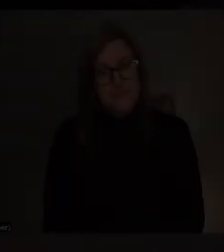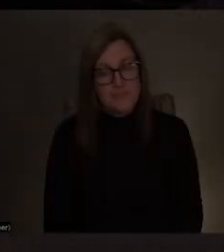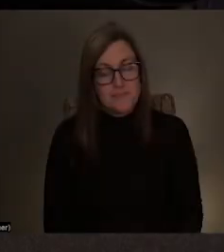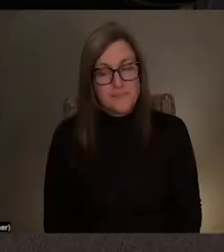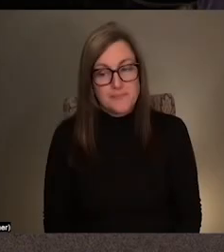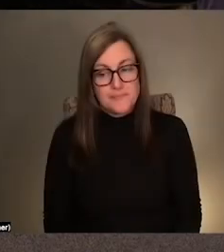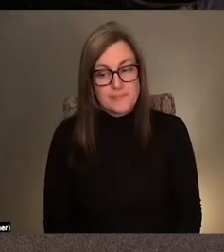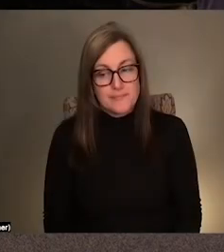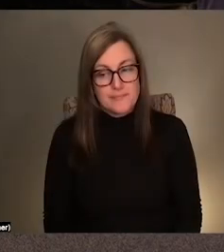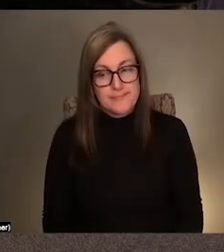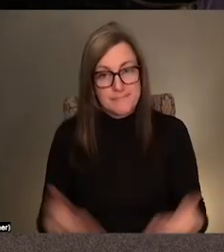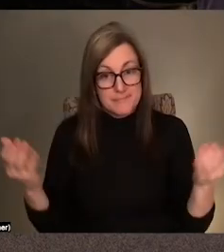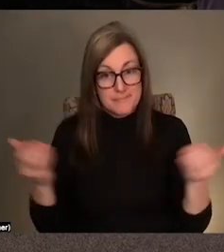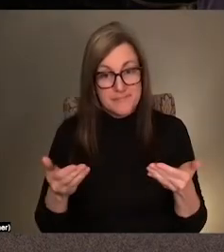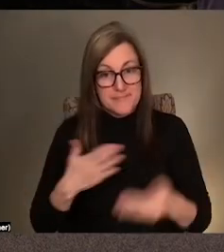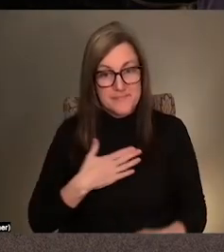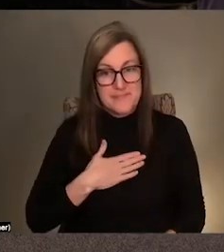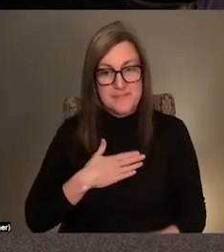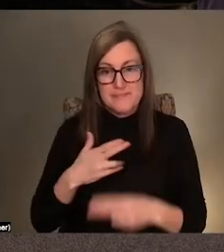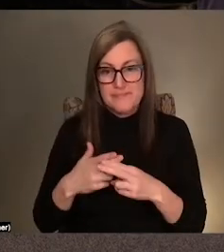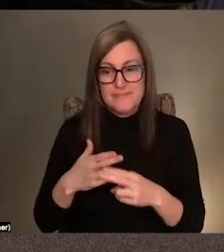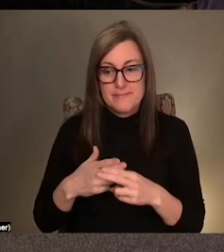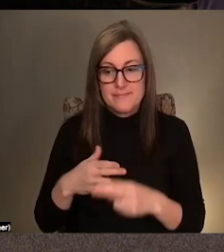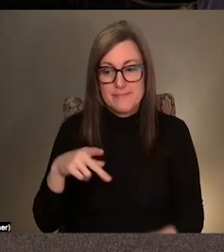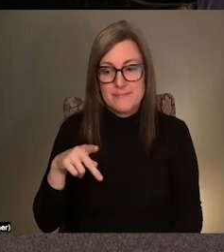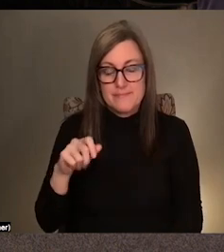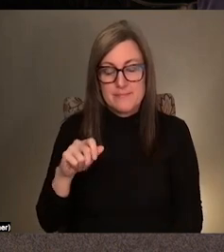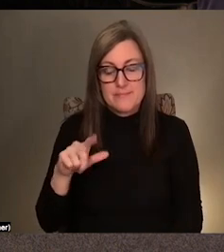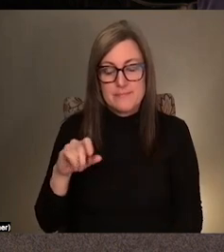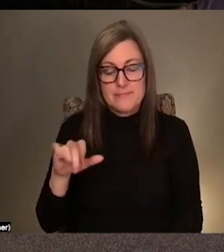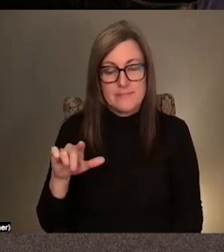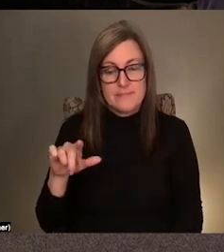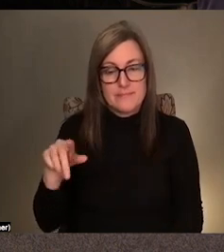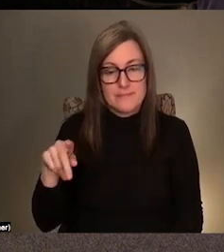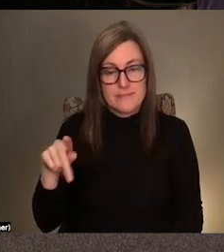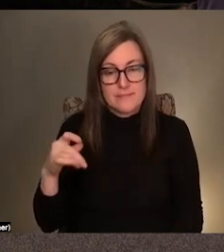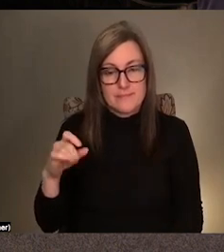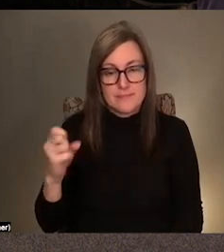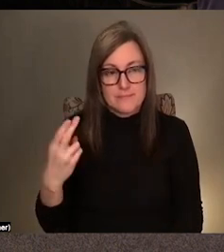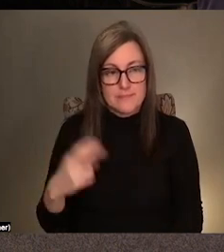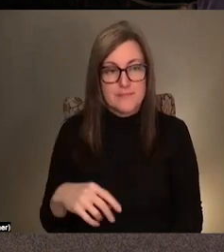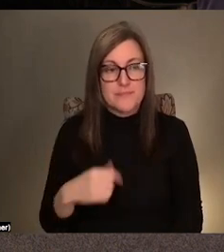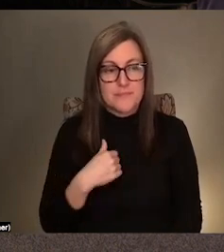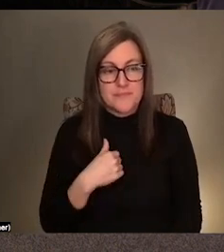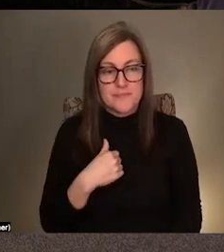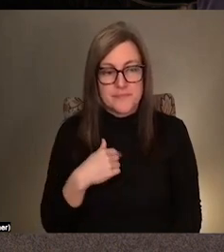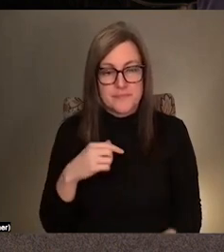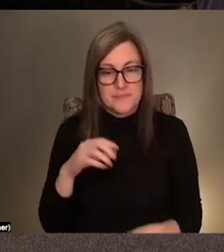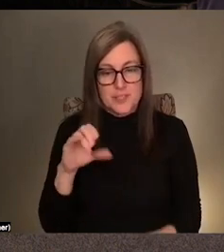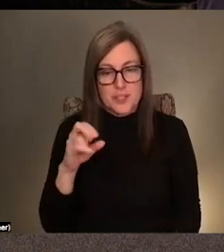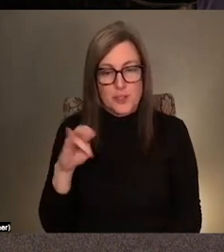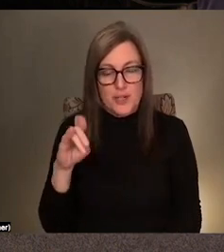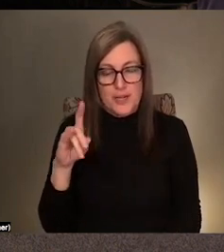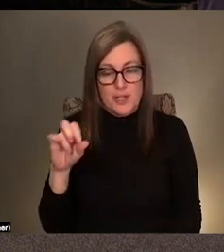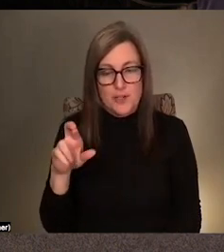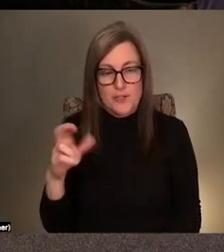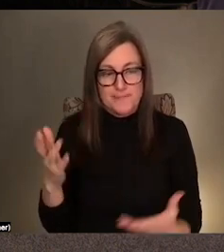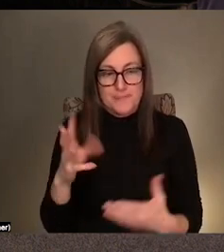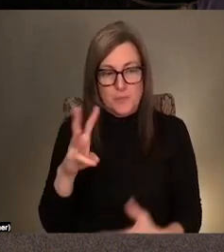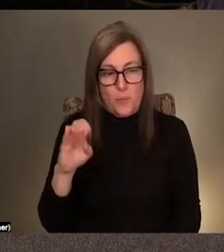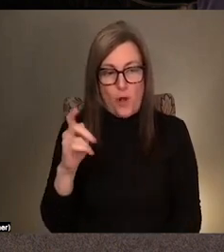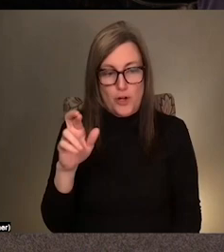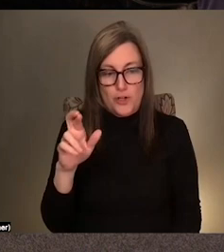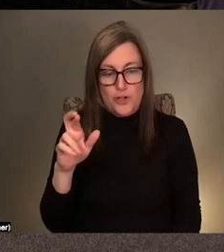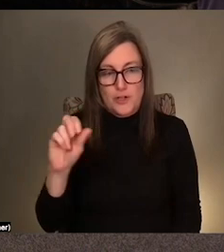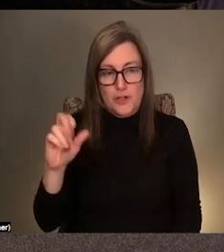Well, welcome. My name is Pavel Pysh. I'm a curator in the visual arts department at the Walker Art Center. For those listening